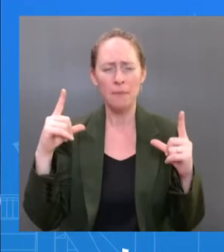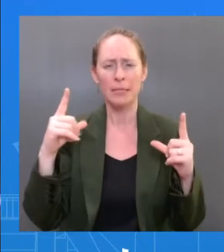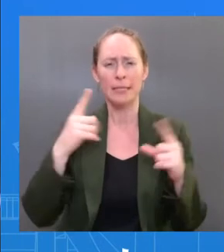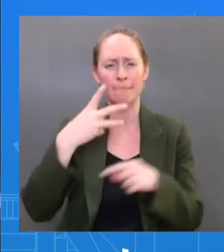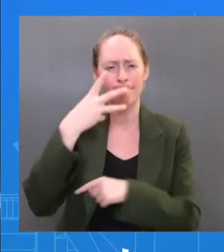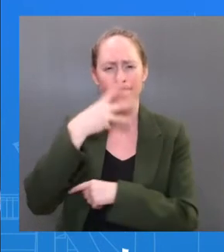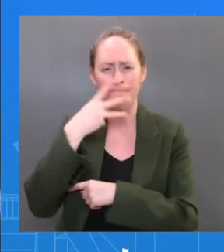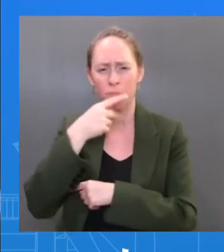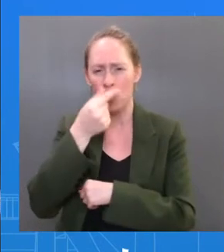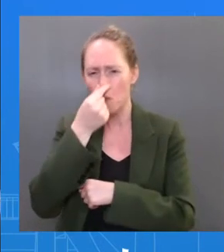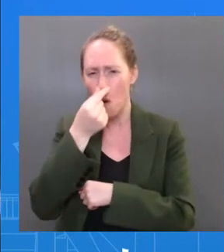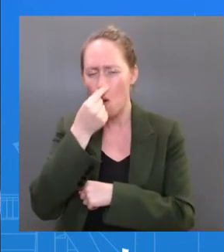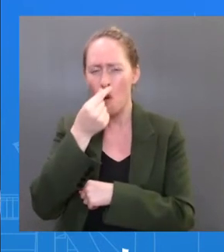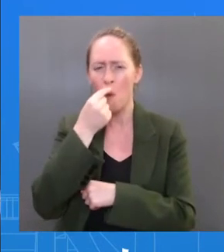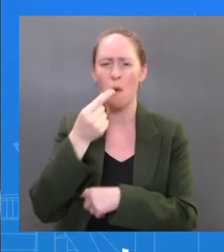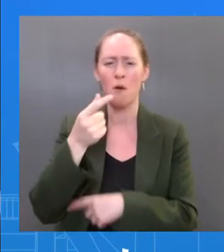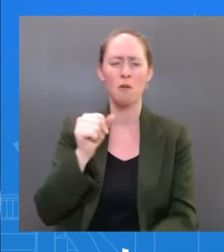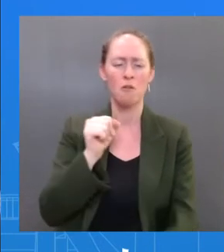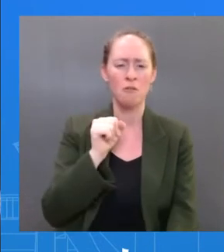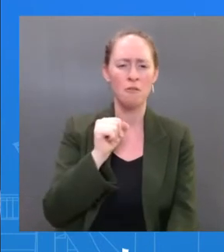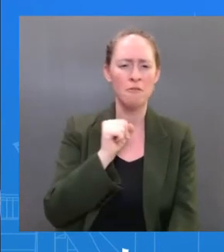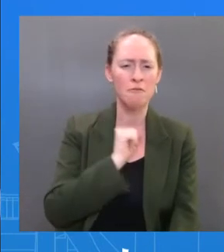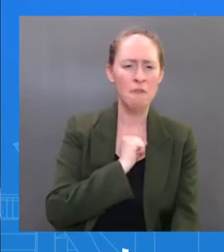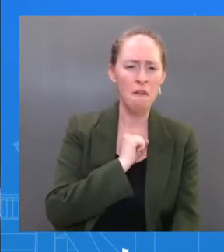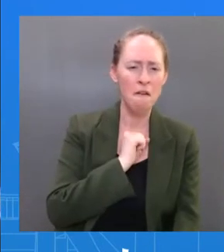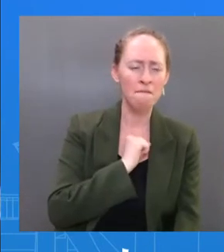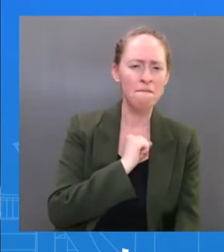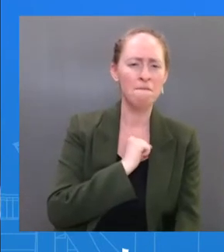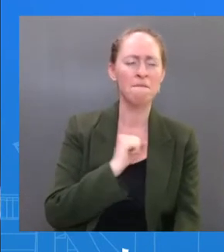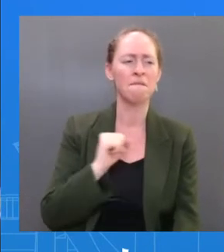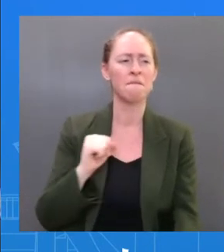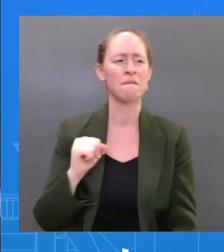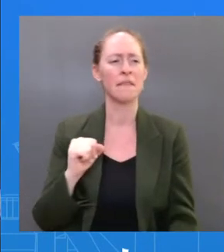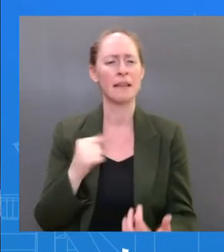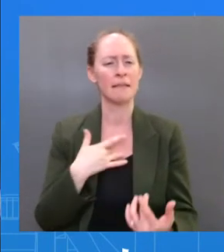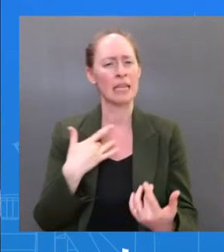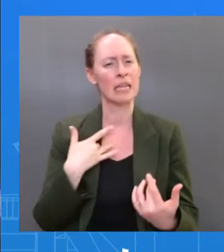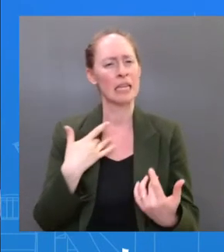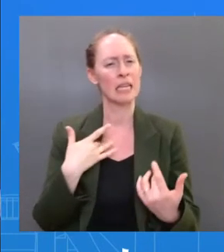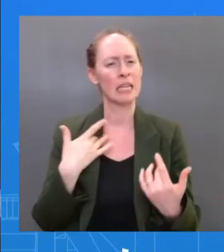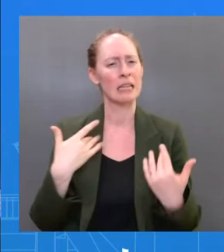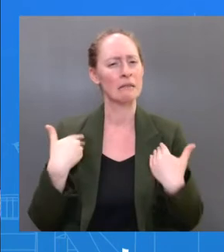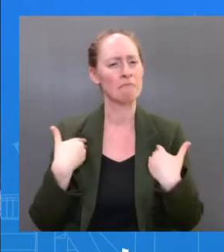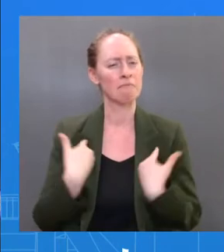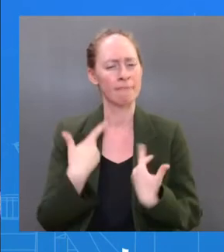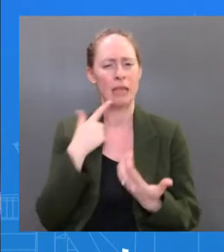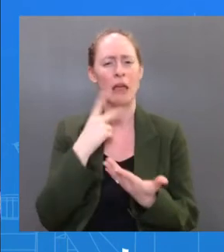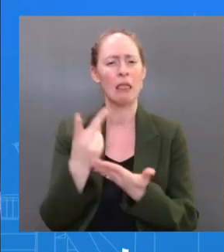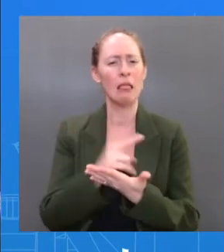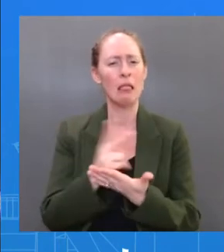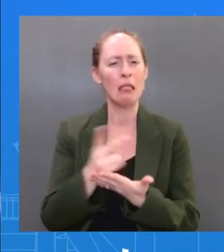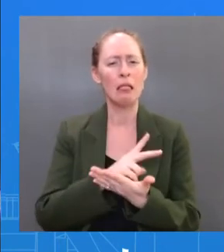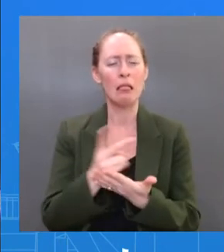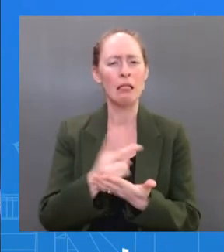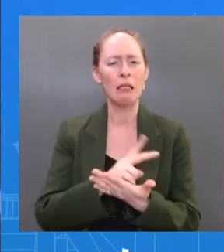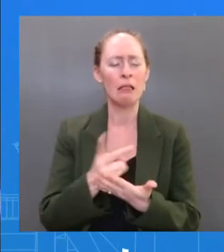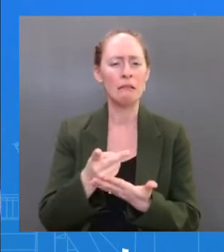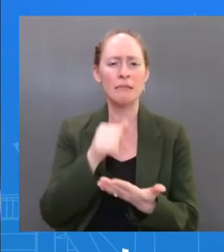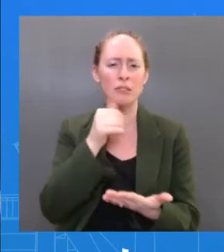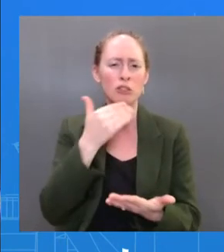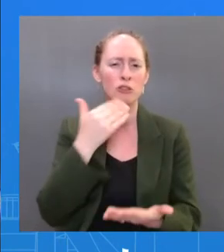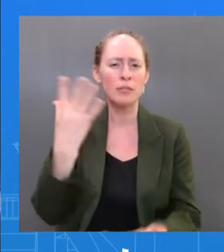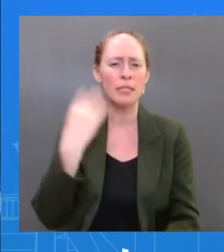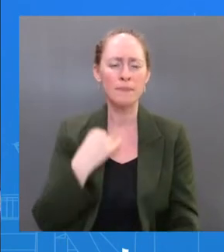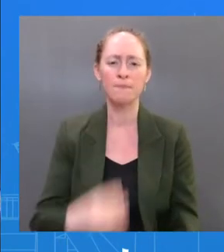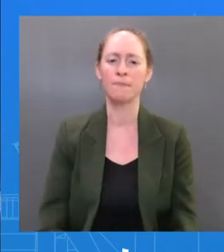fatigued. He did say he had restless sleep. And when that occurred, he he got the antigen test,